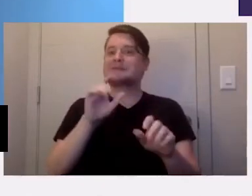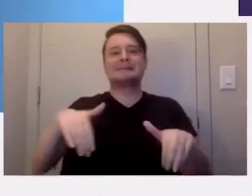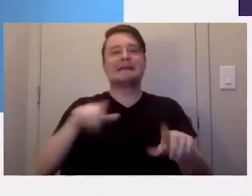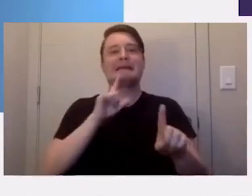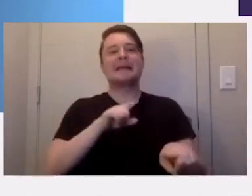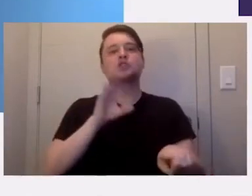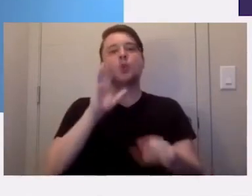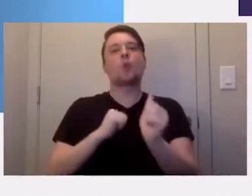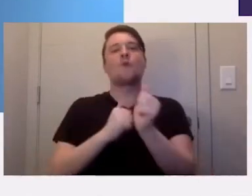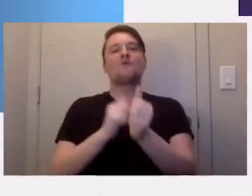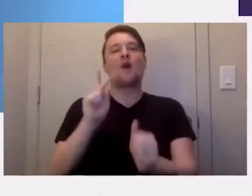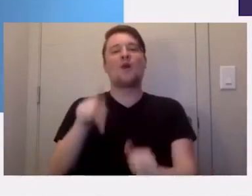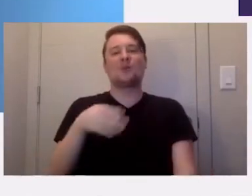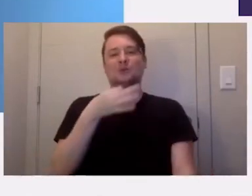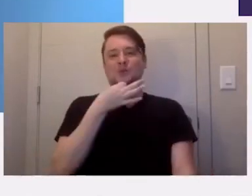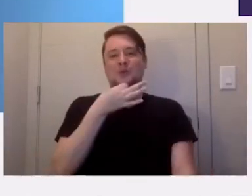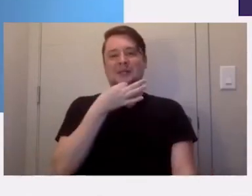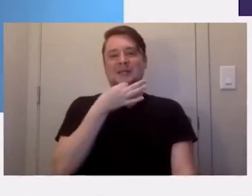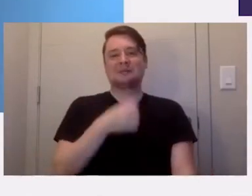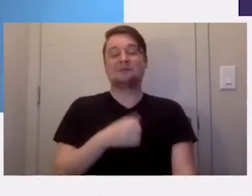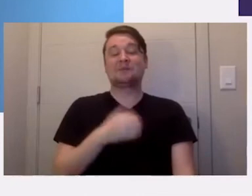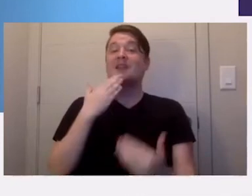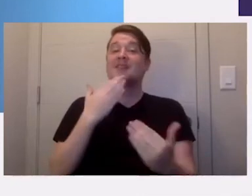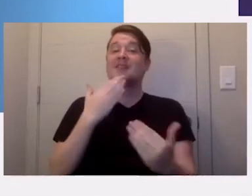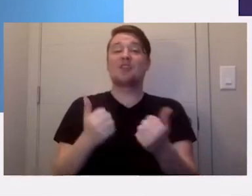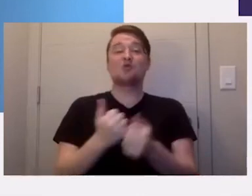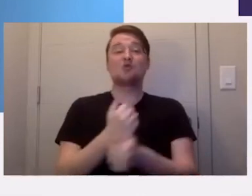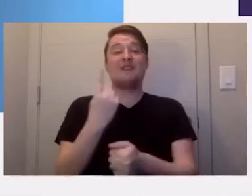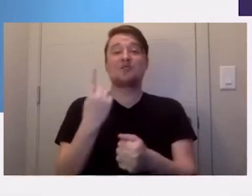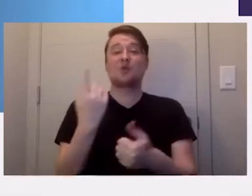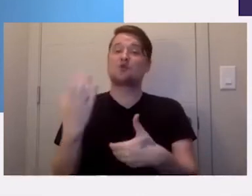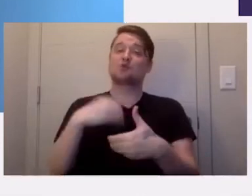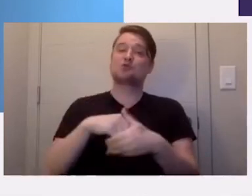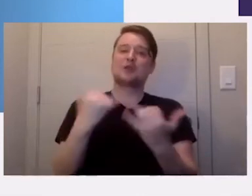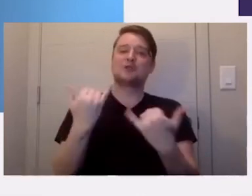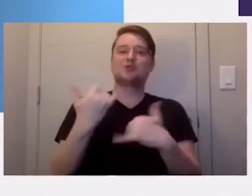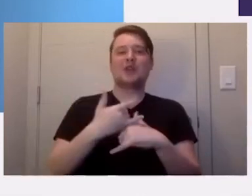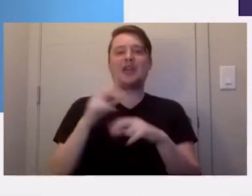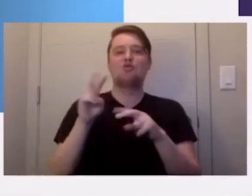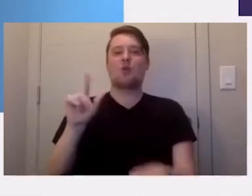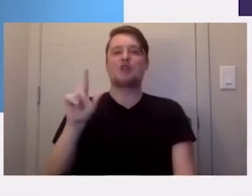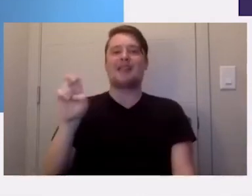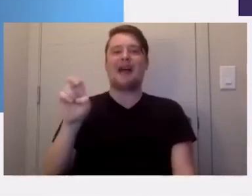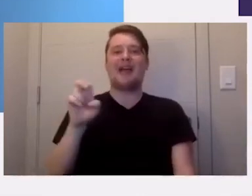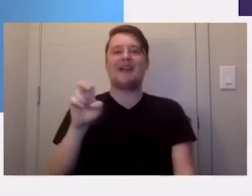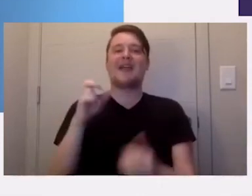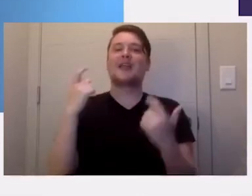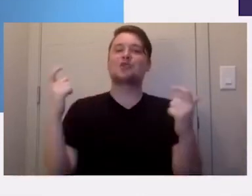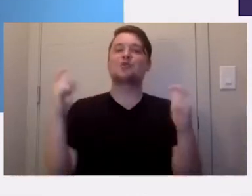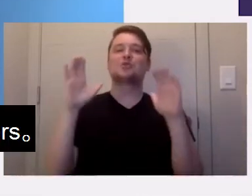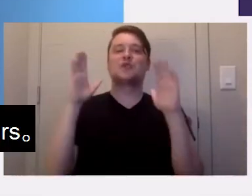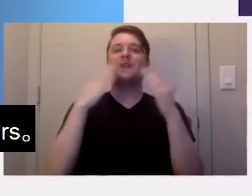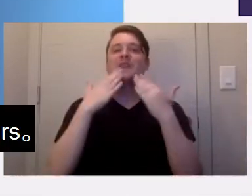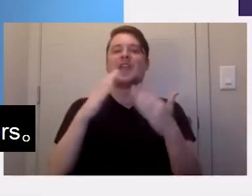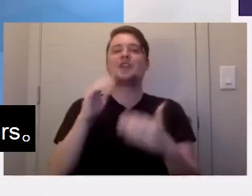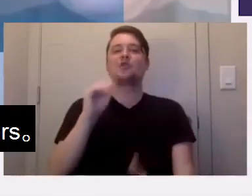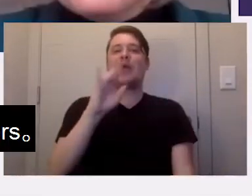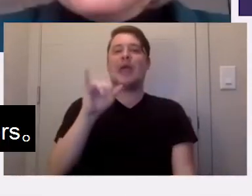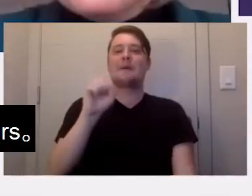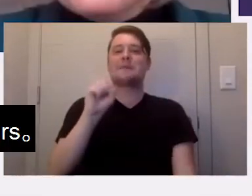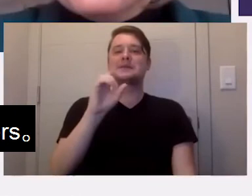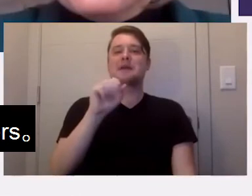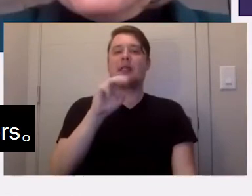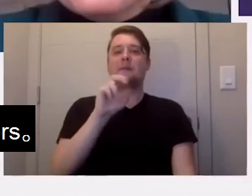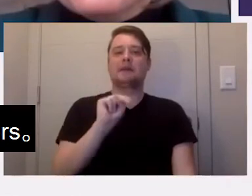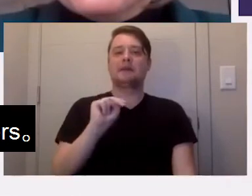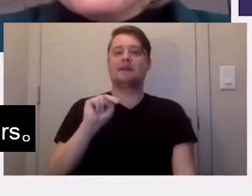we'll follow up with you shortly. Thanks to everyone who joined us to watch live. Also, a big thank you to Abby Solomon and Sterling